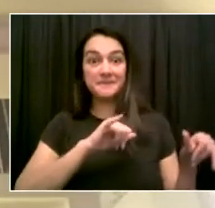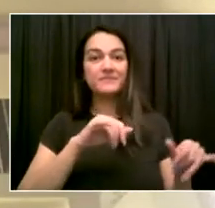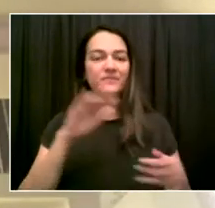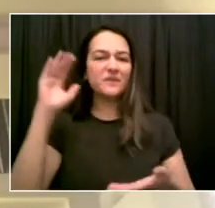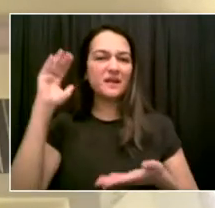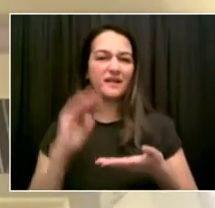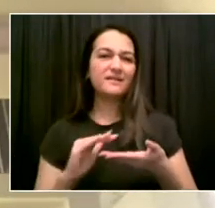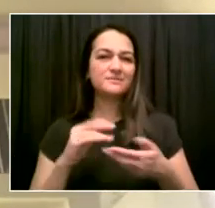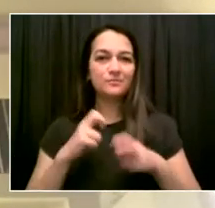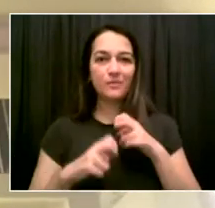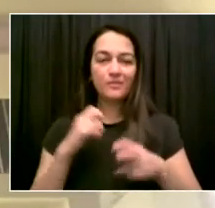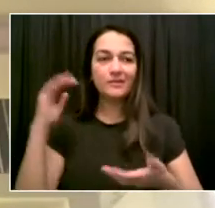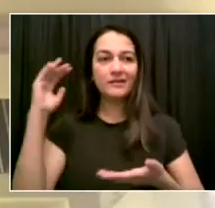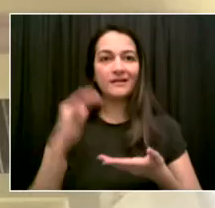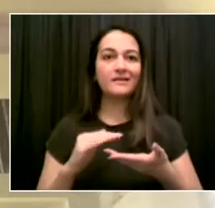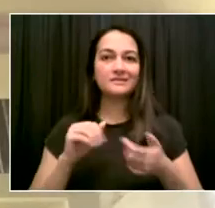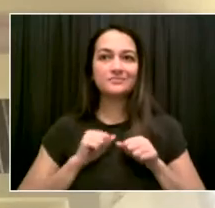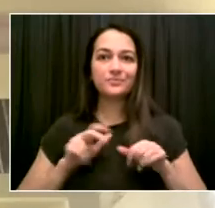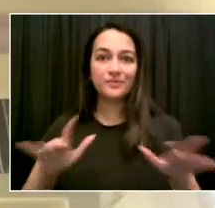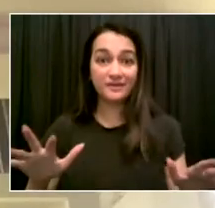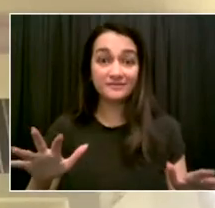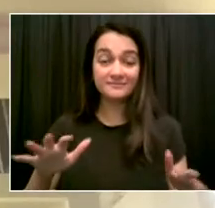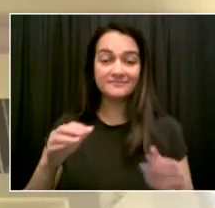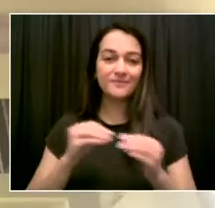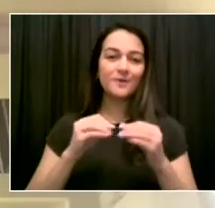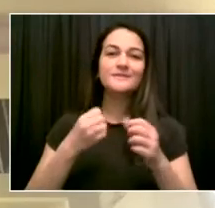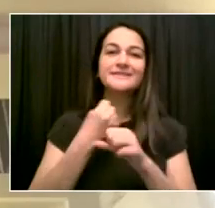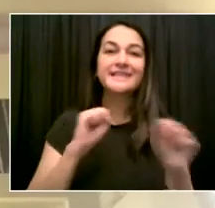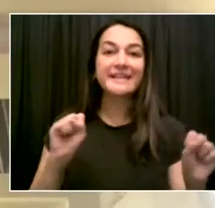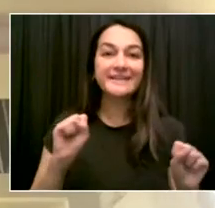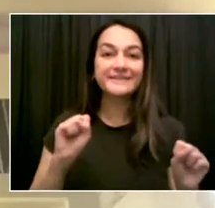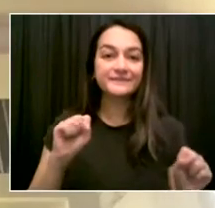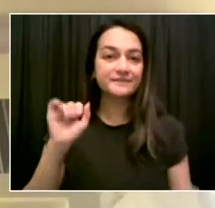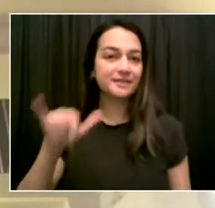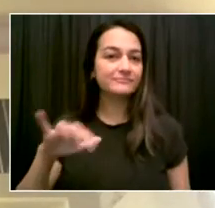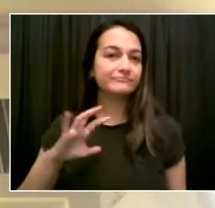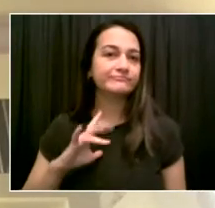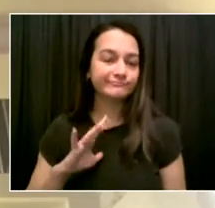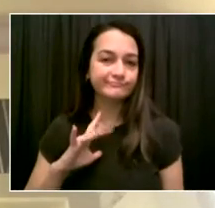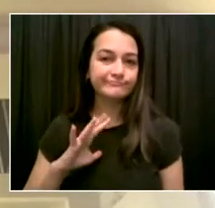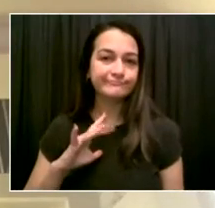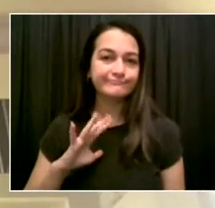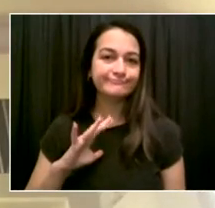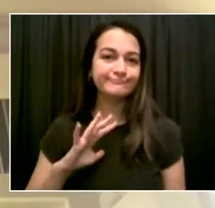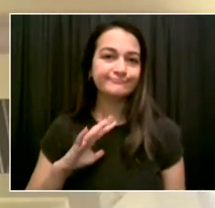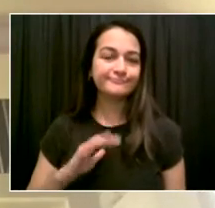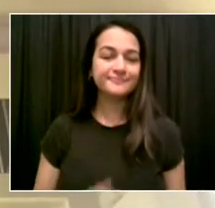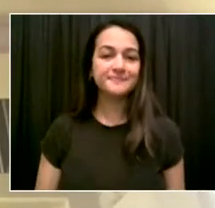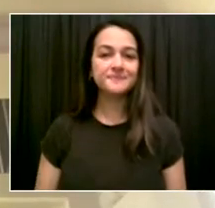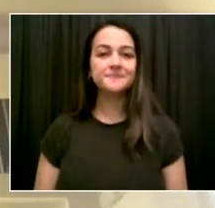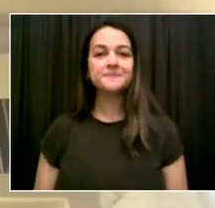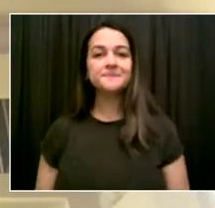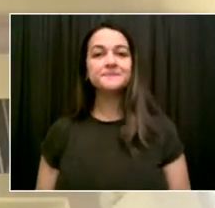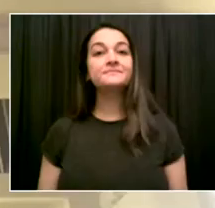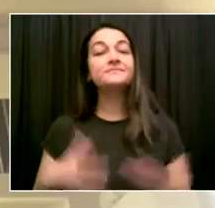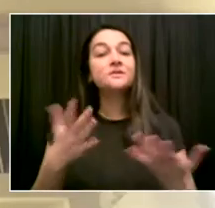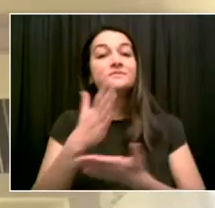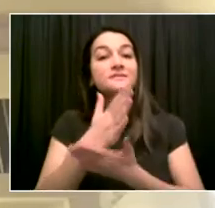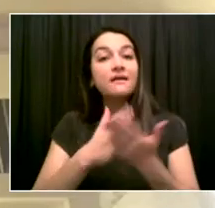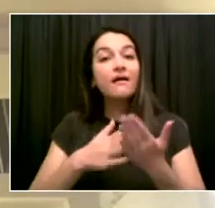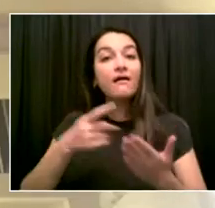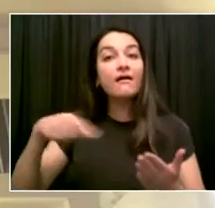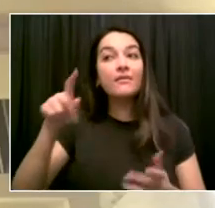real objection to it, but because they haven't seen or felt a compelling need. And our data shows us that a lot of people, particularly people under 25,